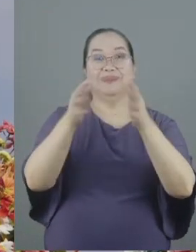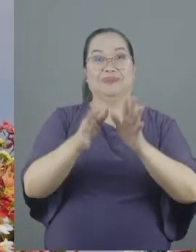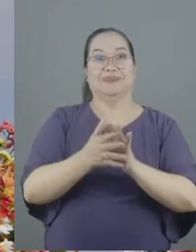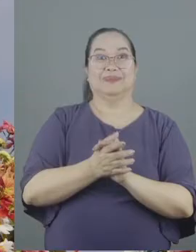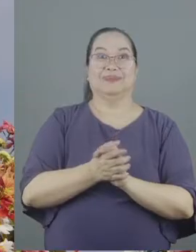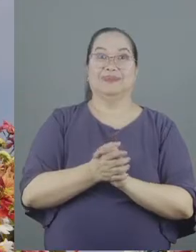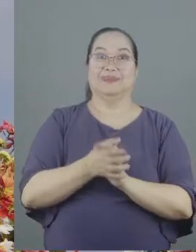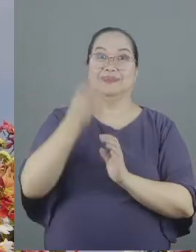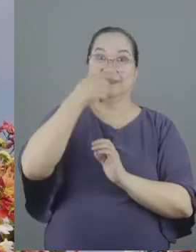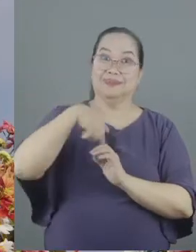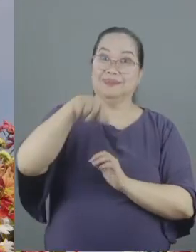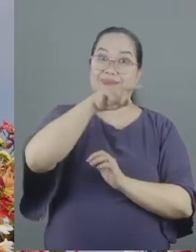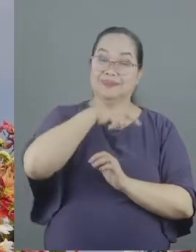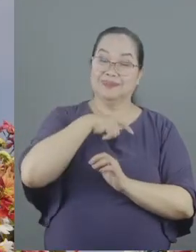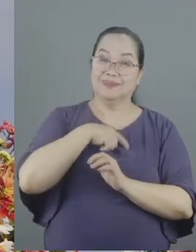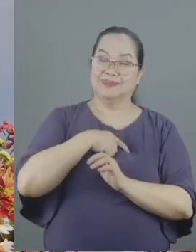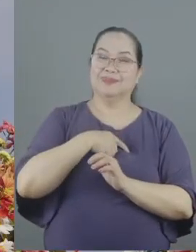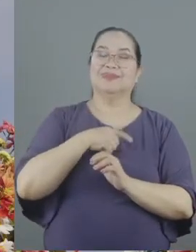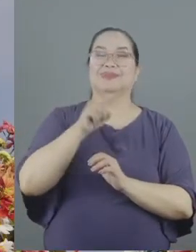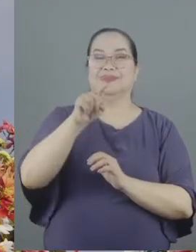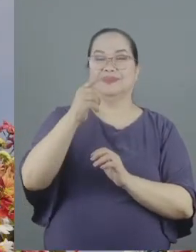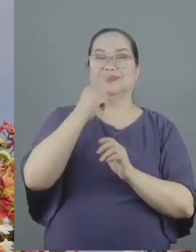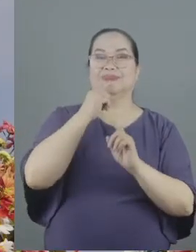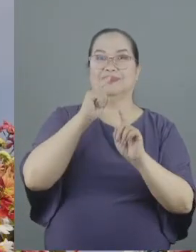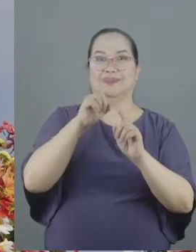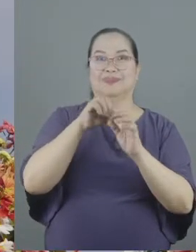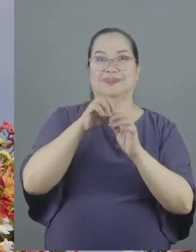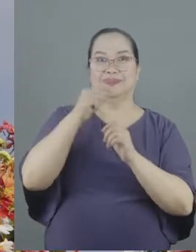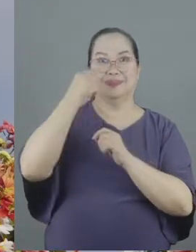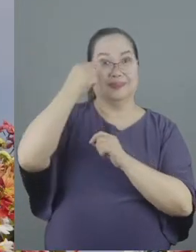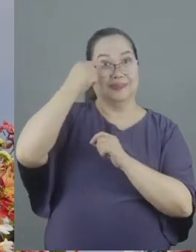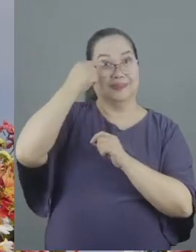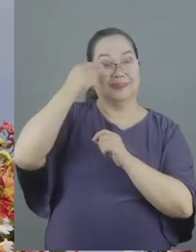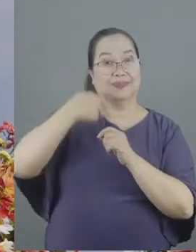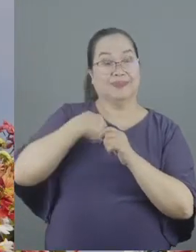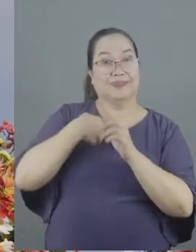we are asked to discern whether we have a plank in our own eye